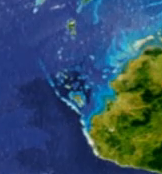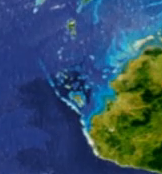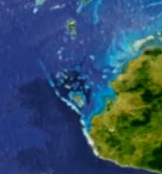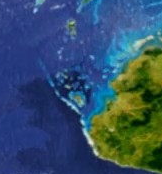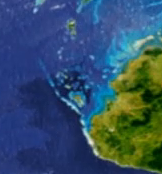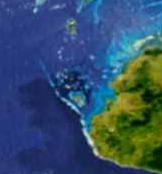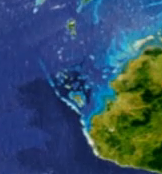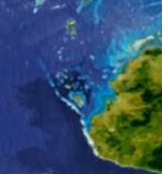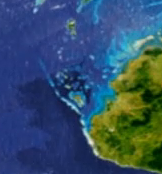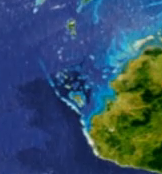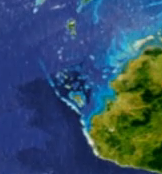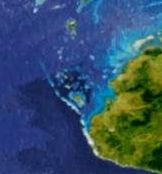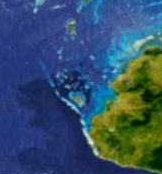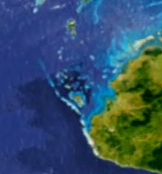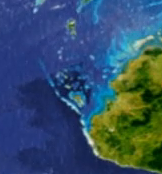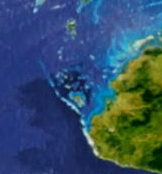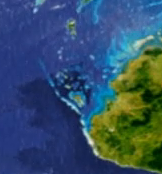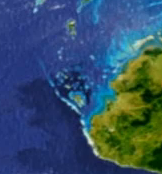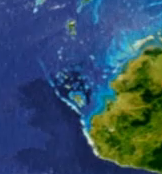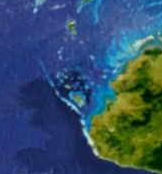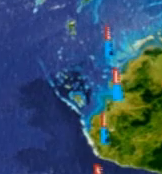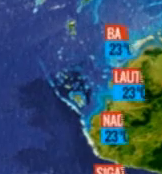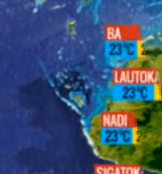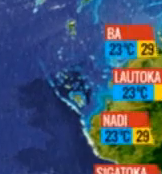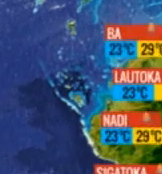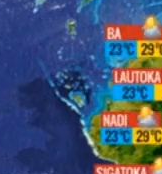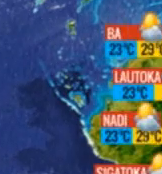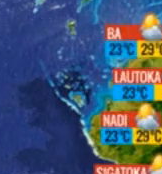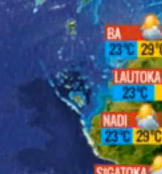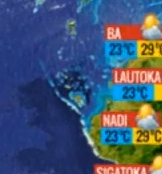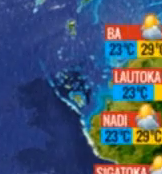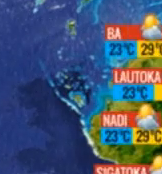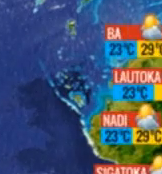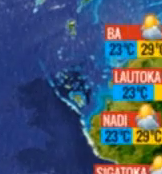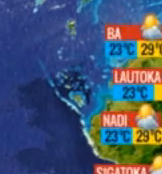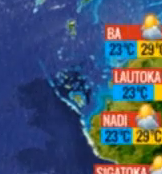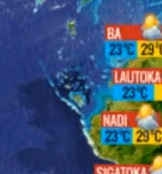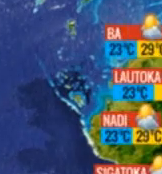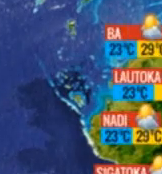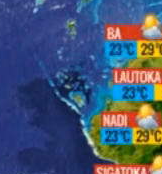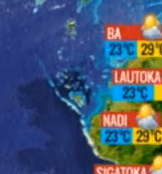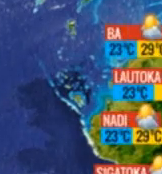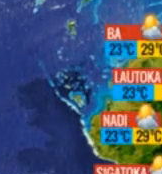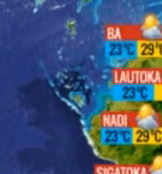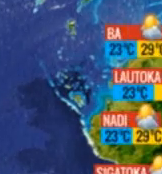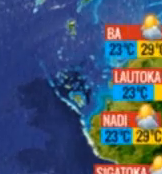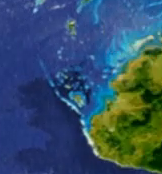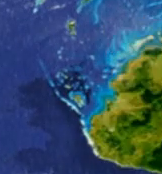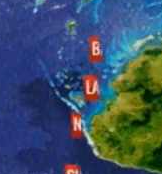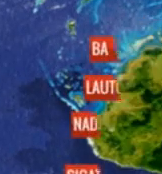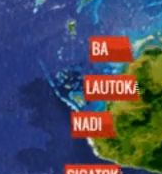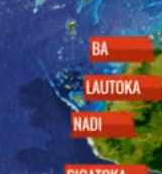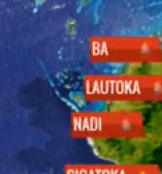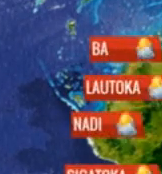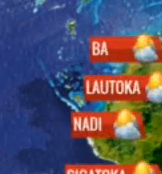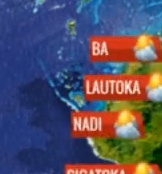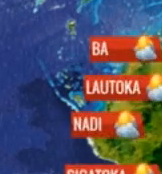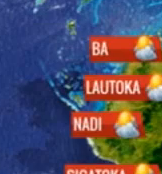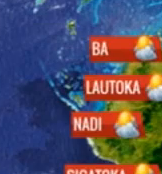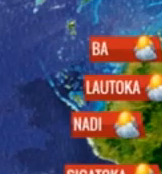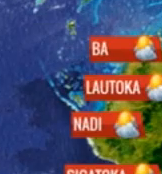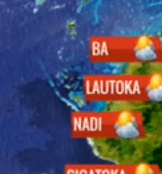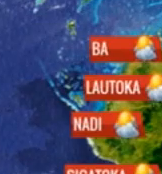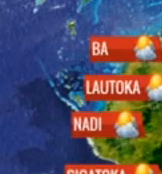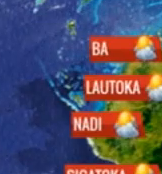tomorrow, we can expect a repeat of today's weather Really scattered showers, sunshine and the slim chance of a thunderstorm The outlook for